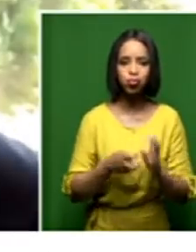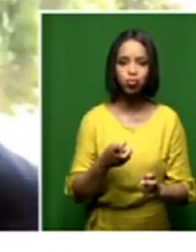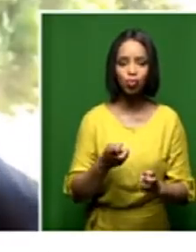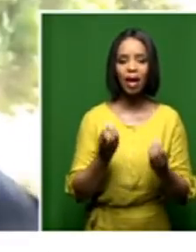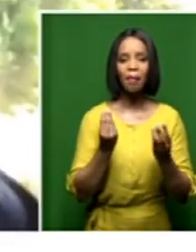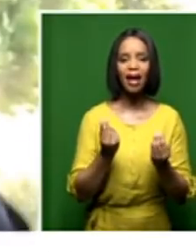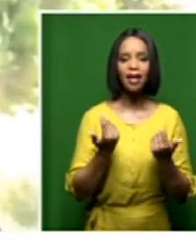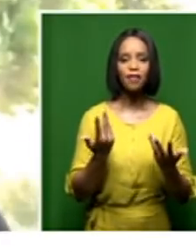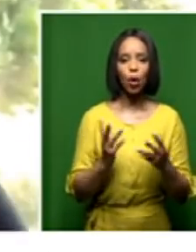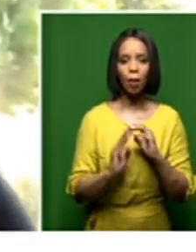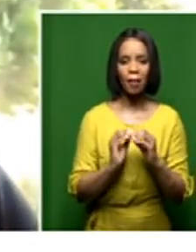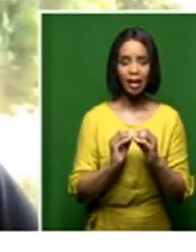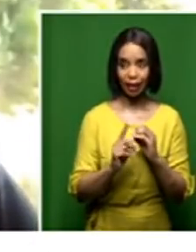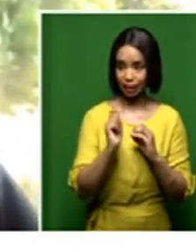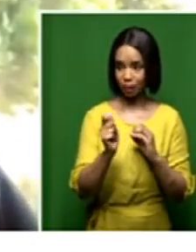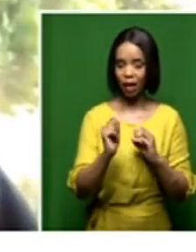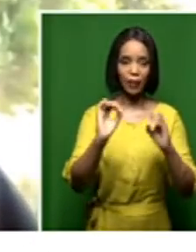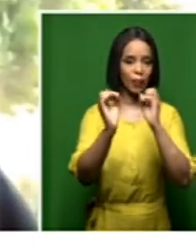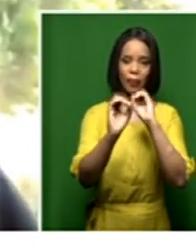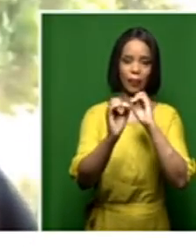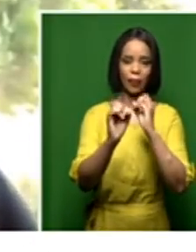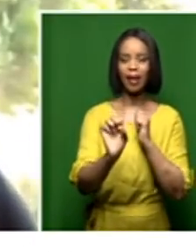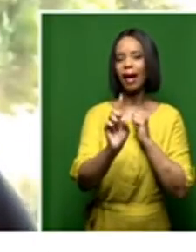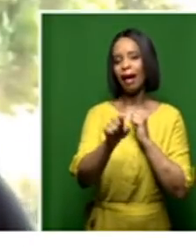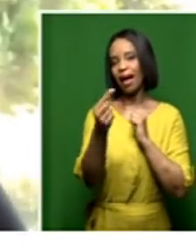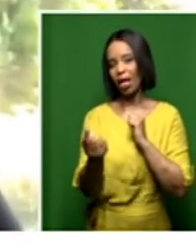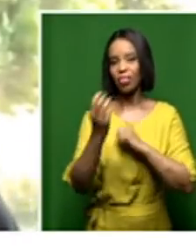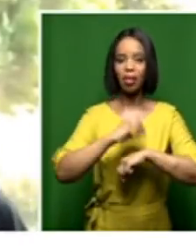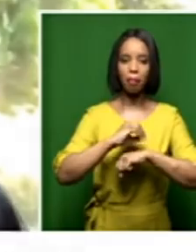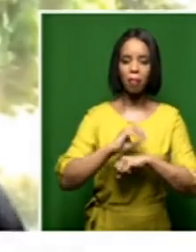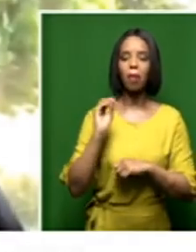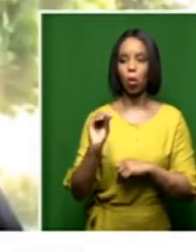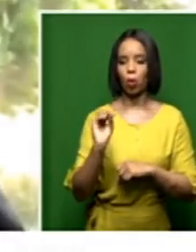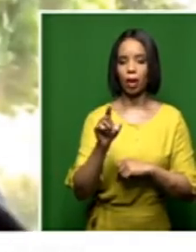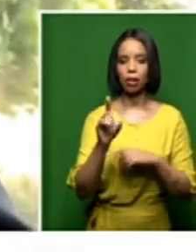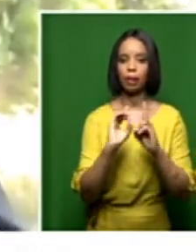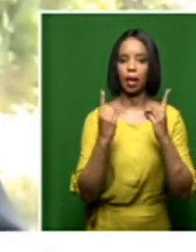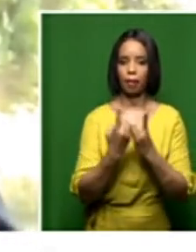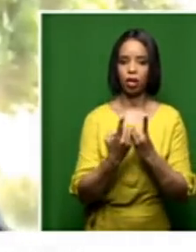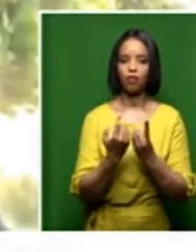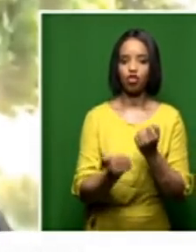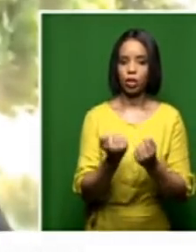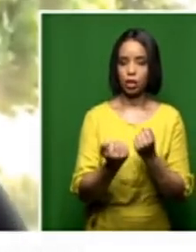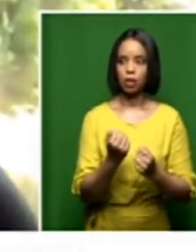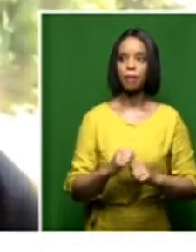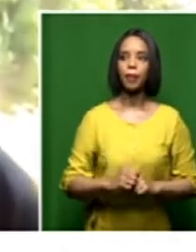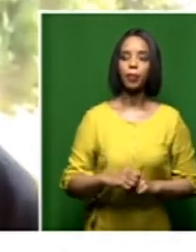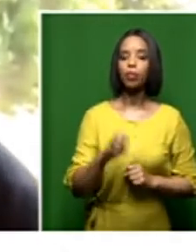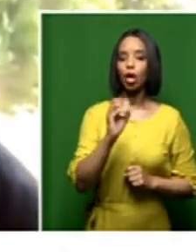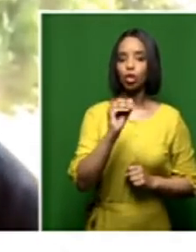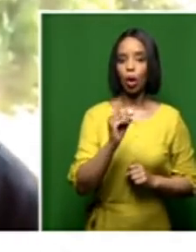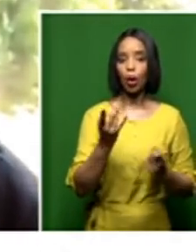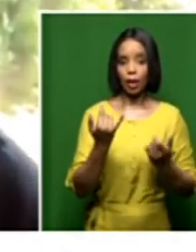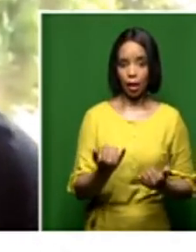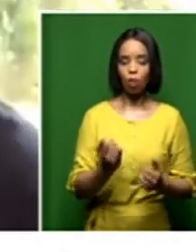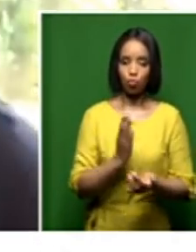sorts of other problems that were there in that regard. So, we're certainly going to do that,